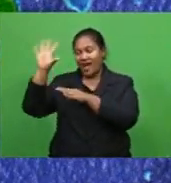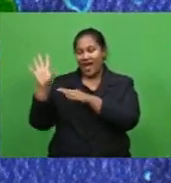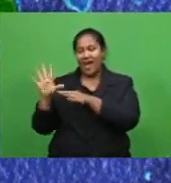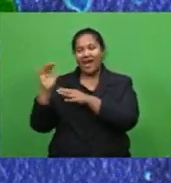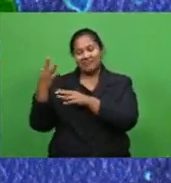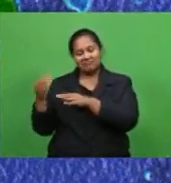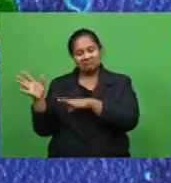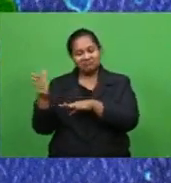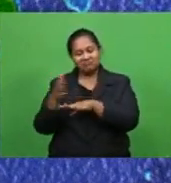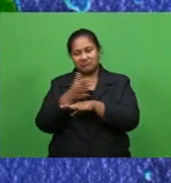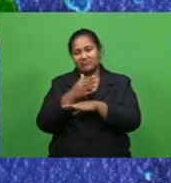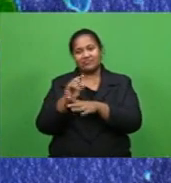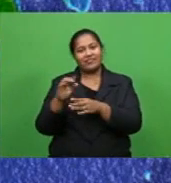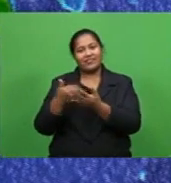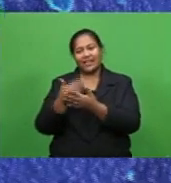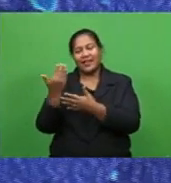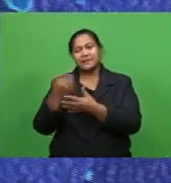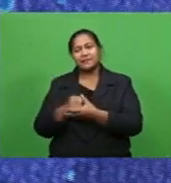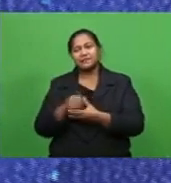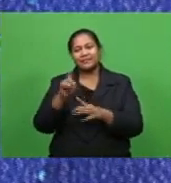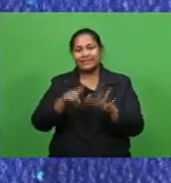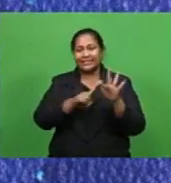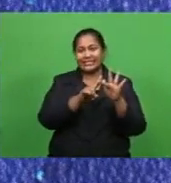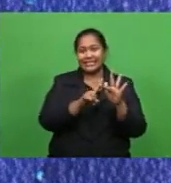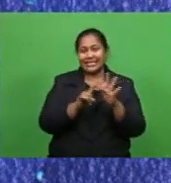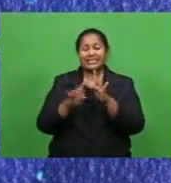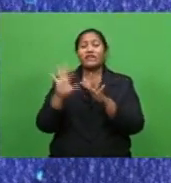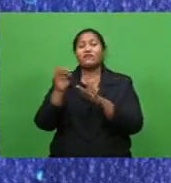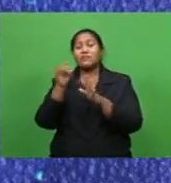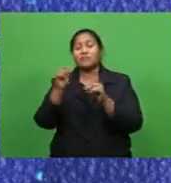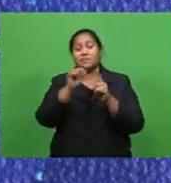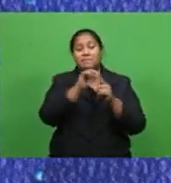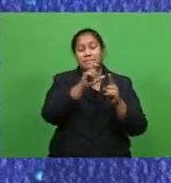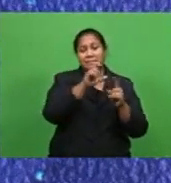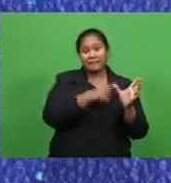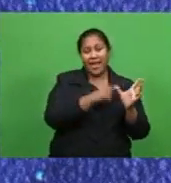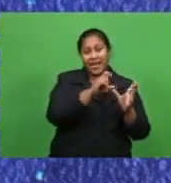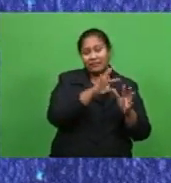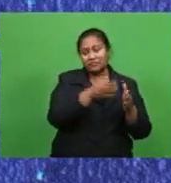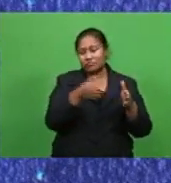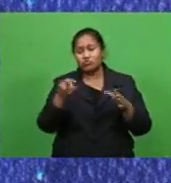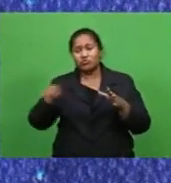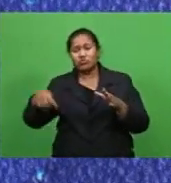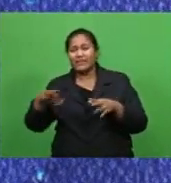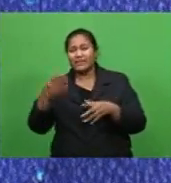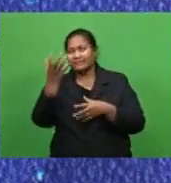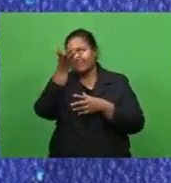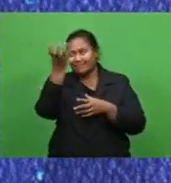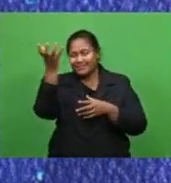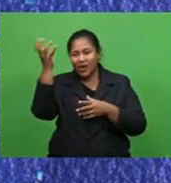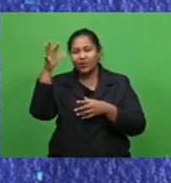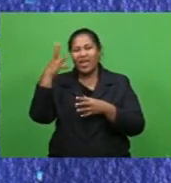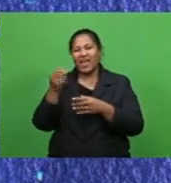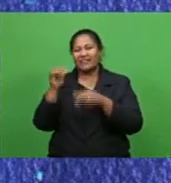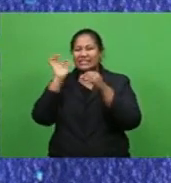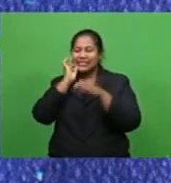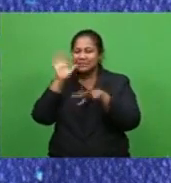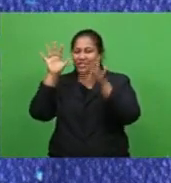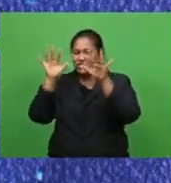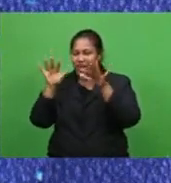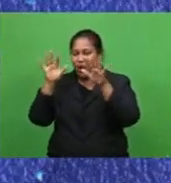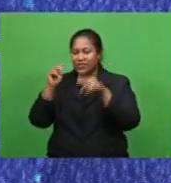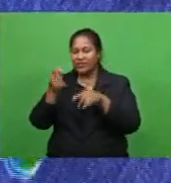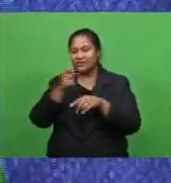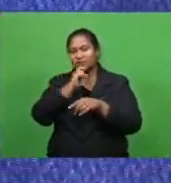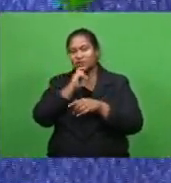eastwards from Pacific Harbor to Suva cloudy conditions this morning with showers in the afternoon